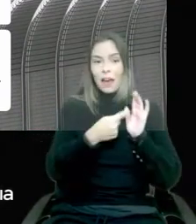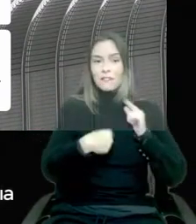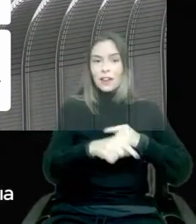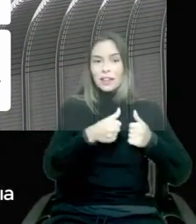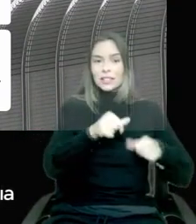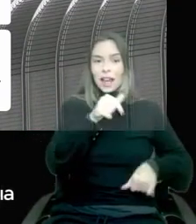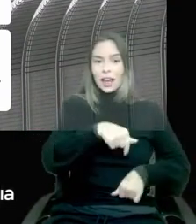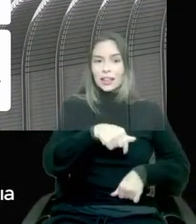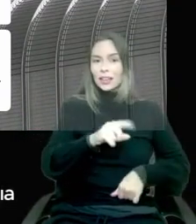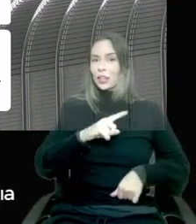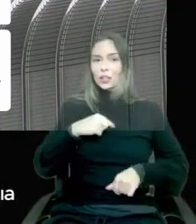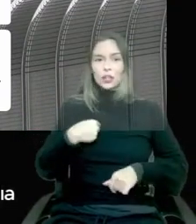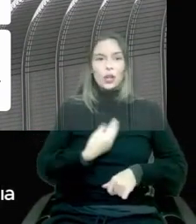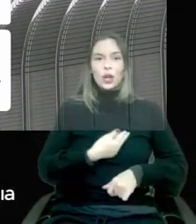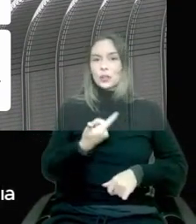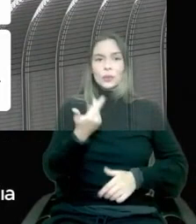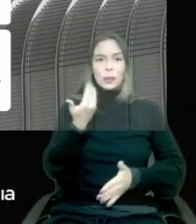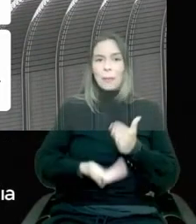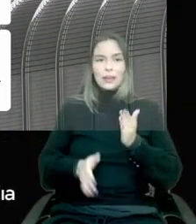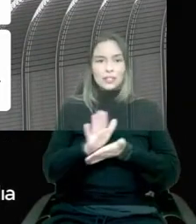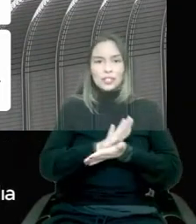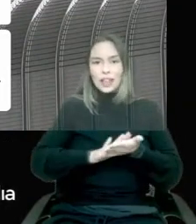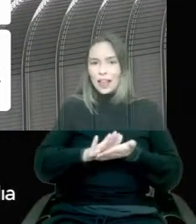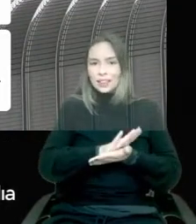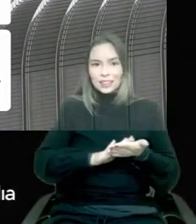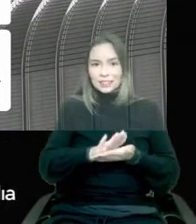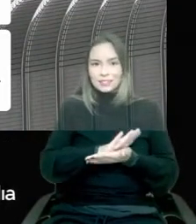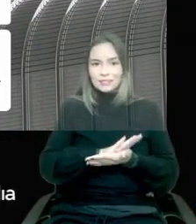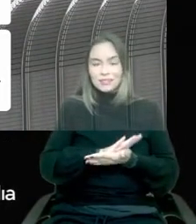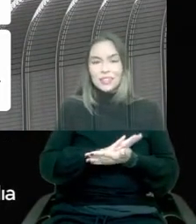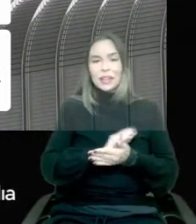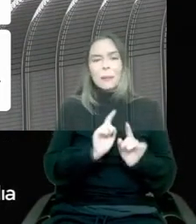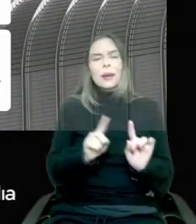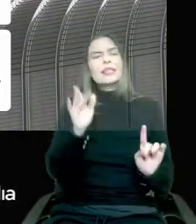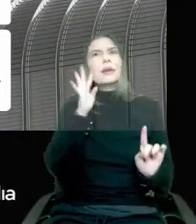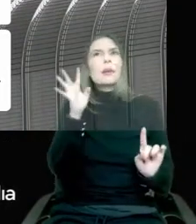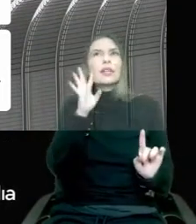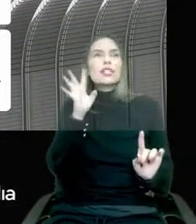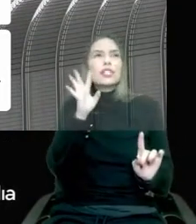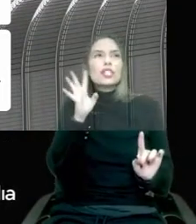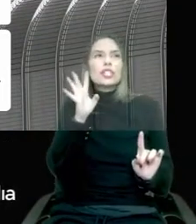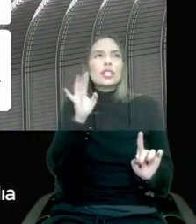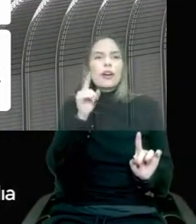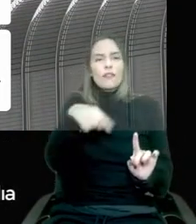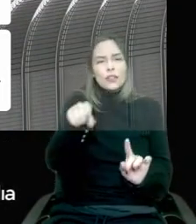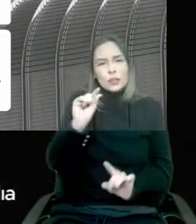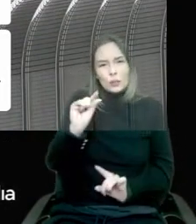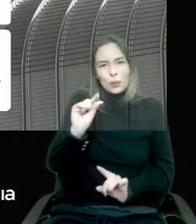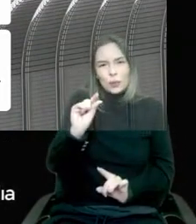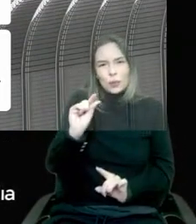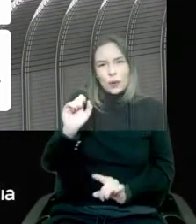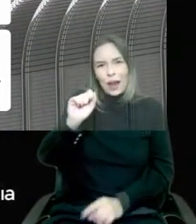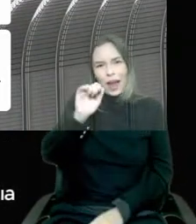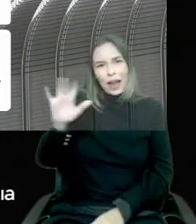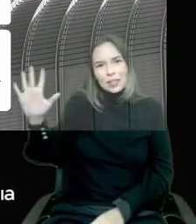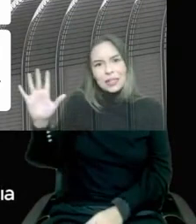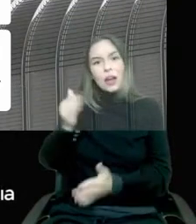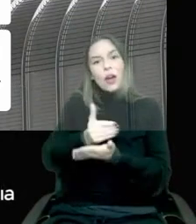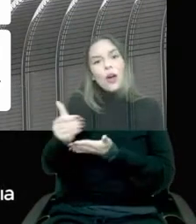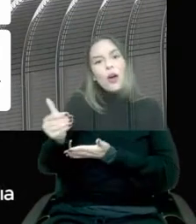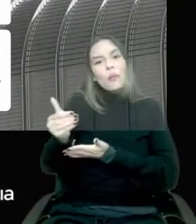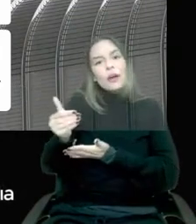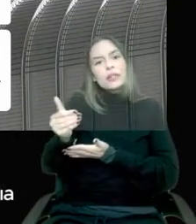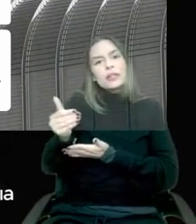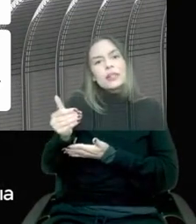not at all. But I would say, first, in your corporation, in your thinking, start off with what is your vision?